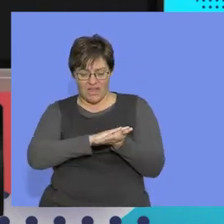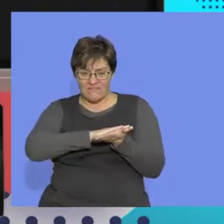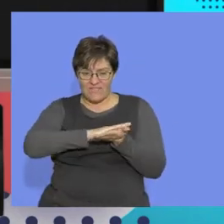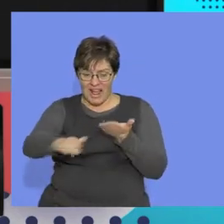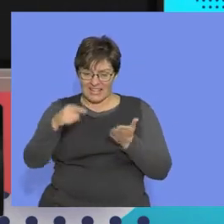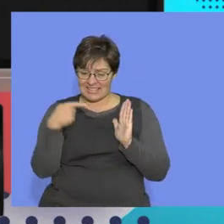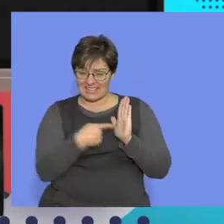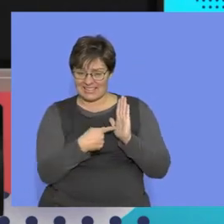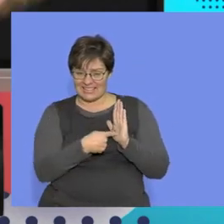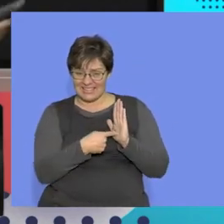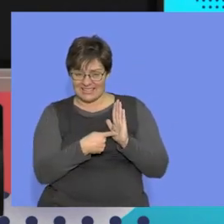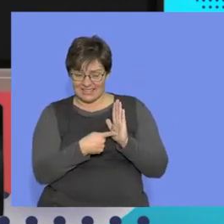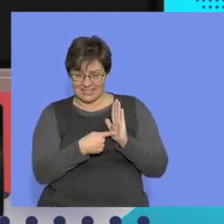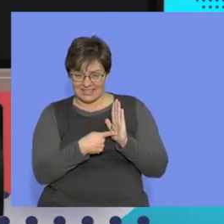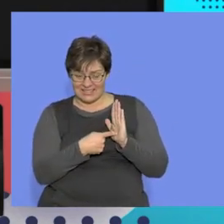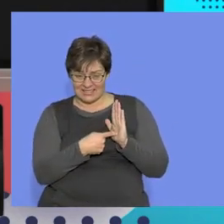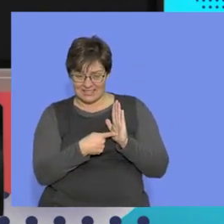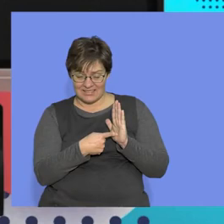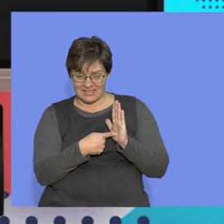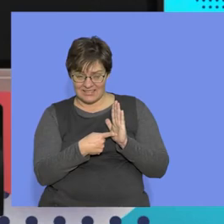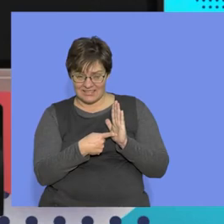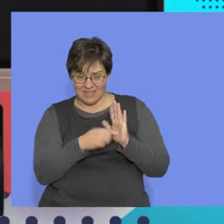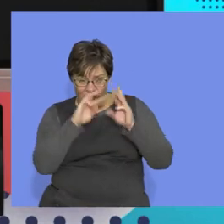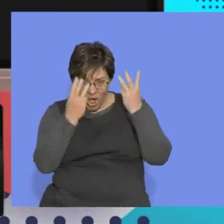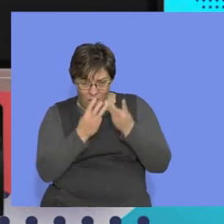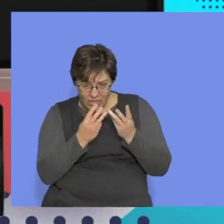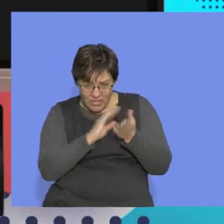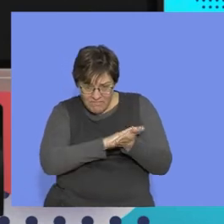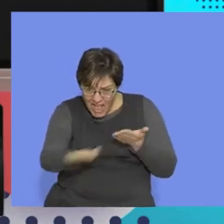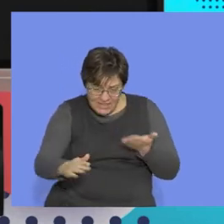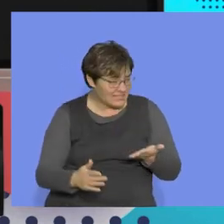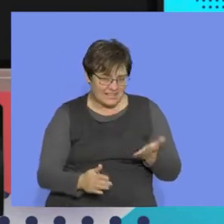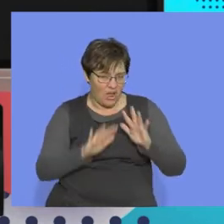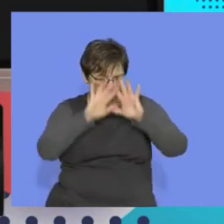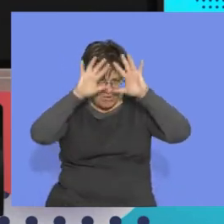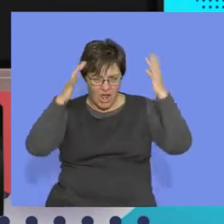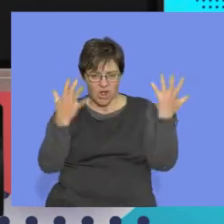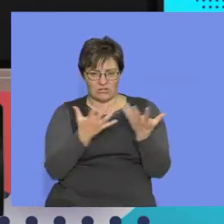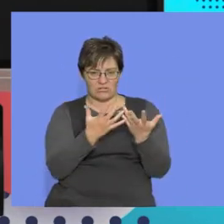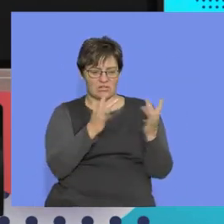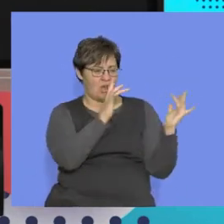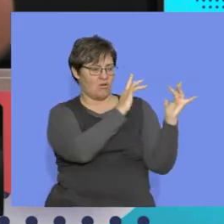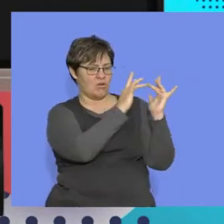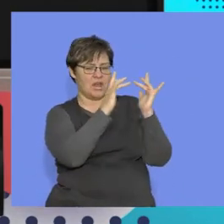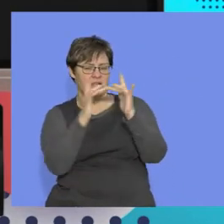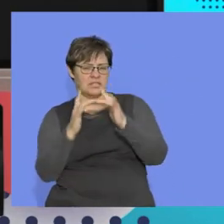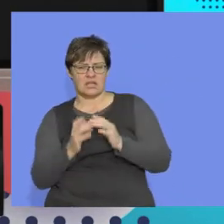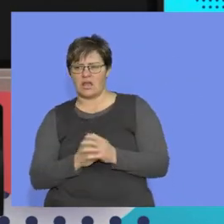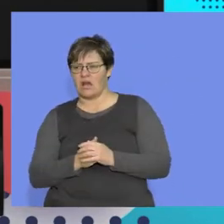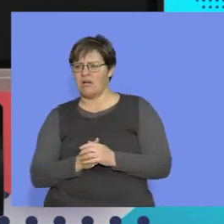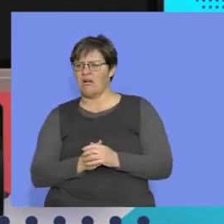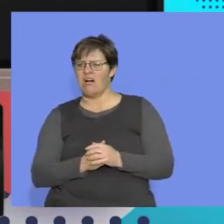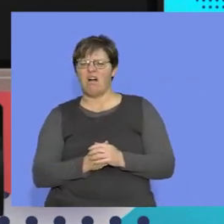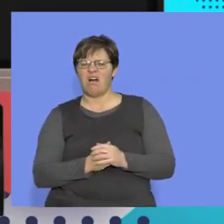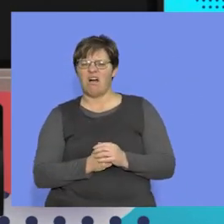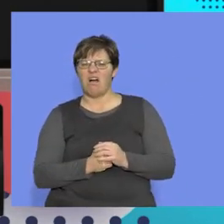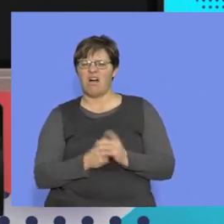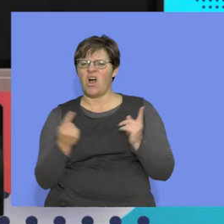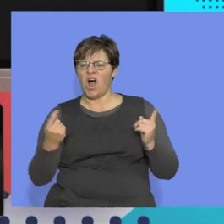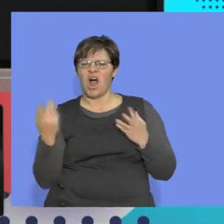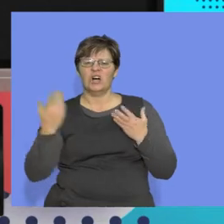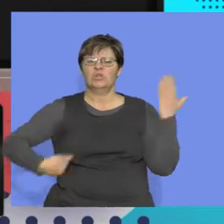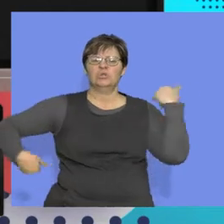you about. What is the earth? It's round. Guys, it connects. So you're going to say, oh, but man,